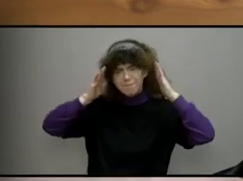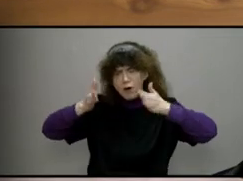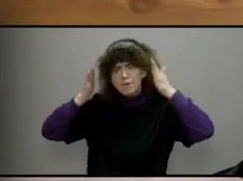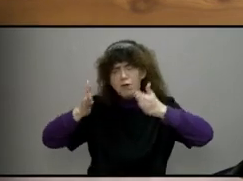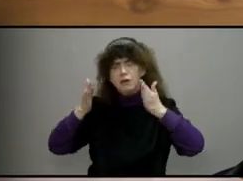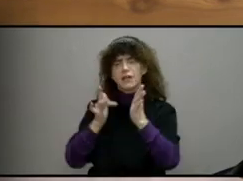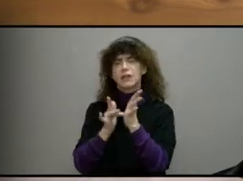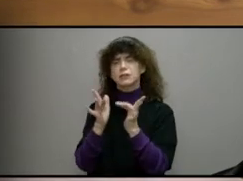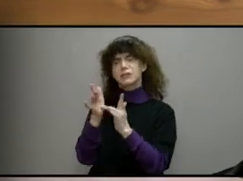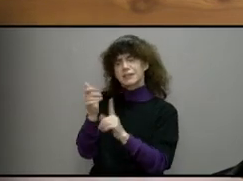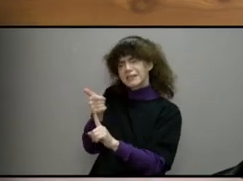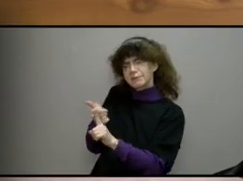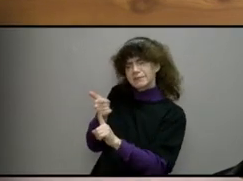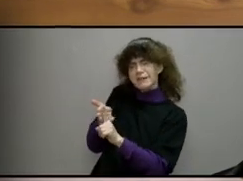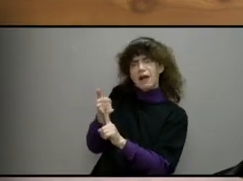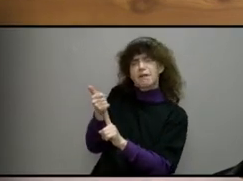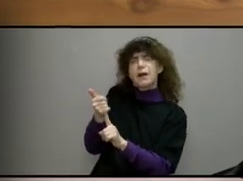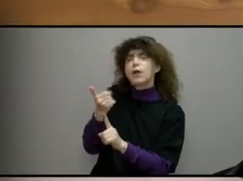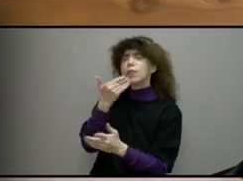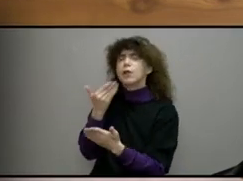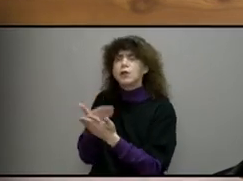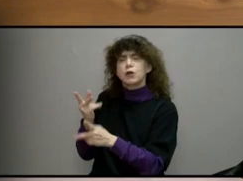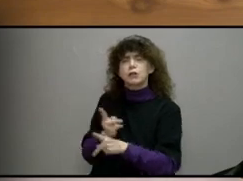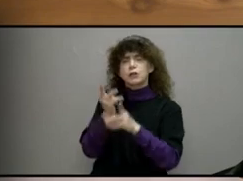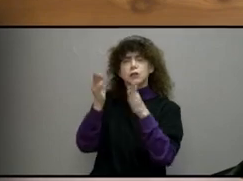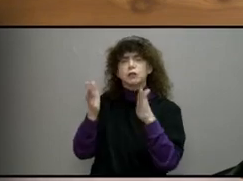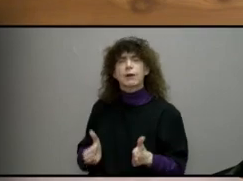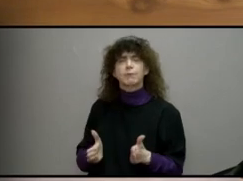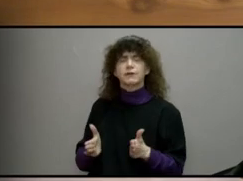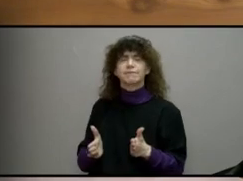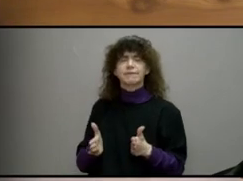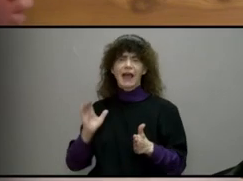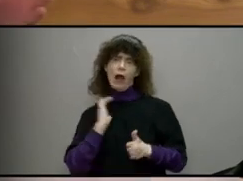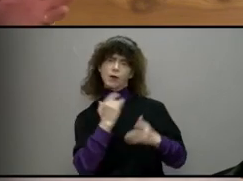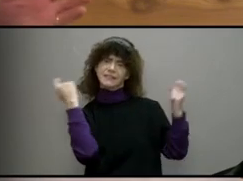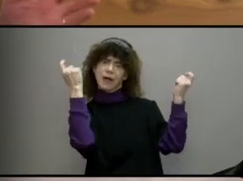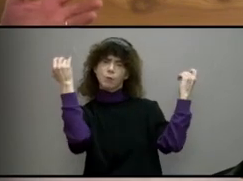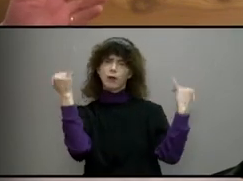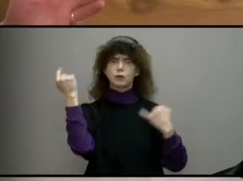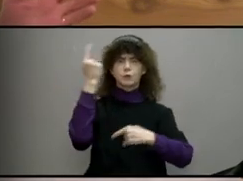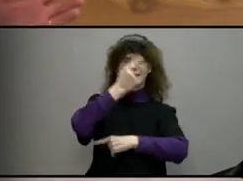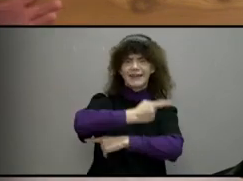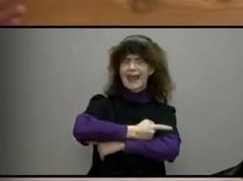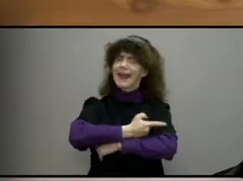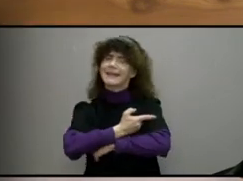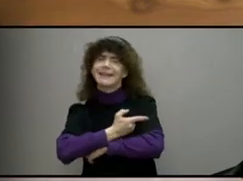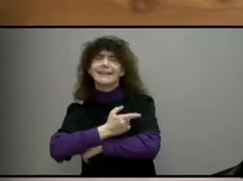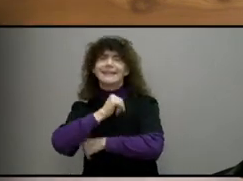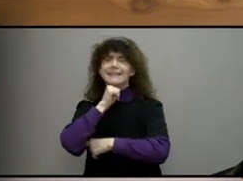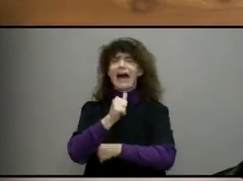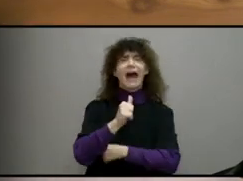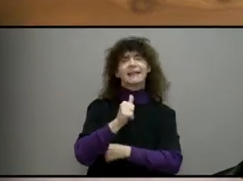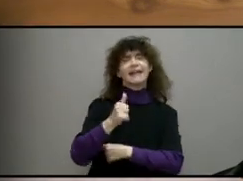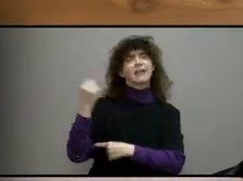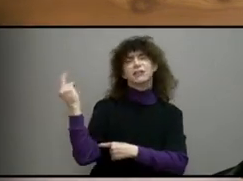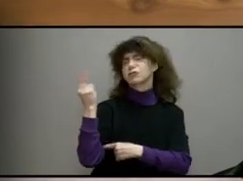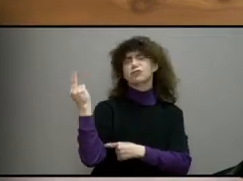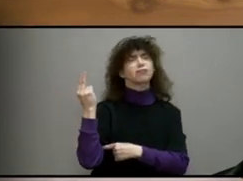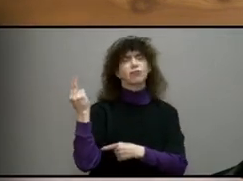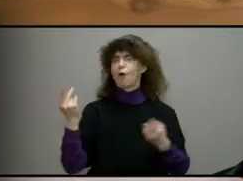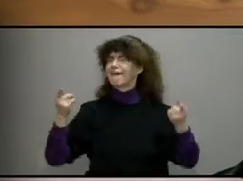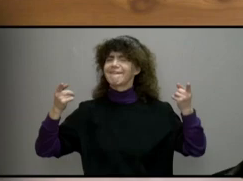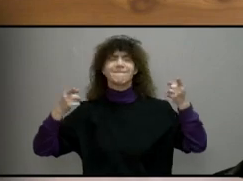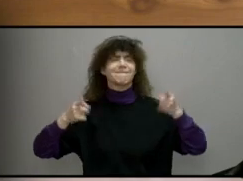So our Good Shepherd Sunday is not a commemoration of something that happened many years